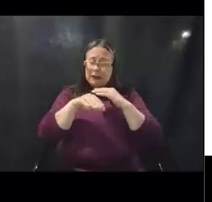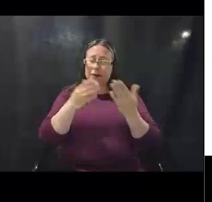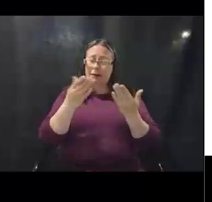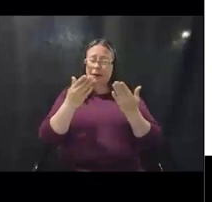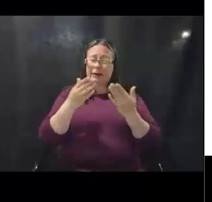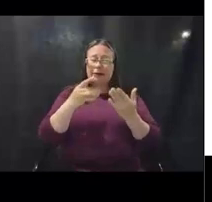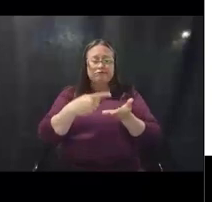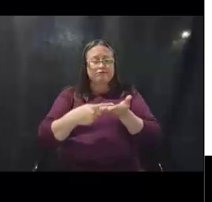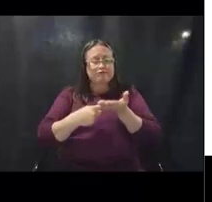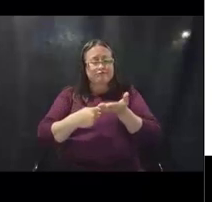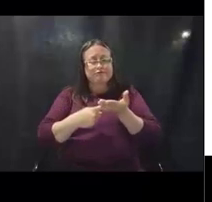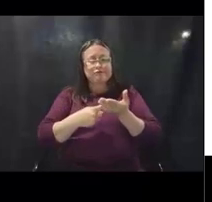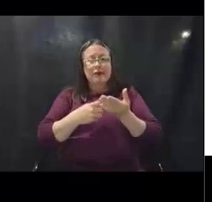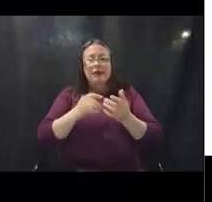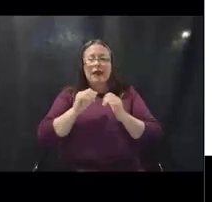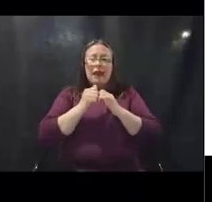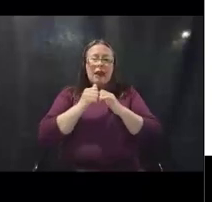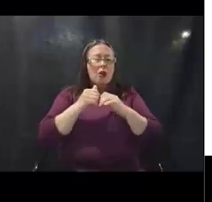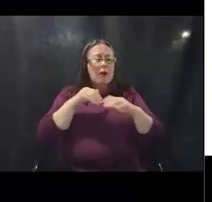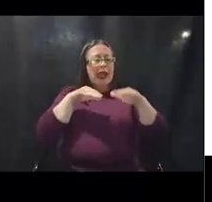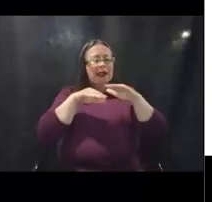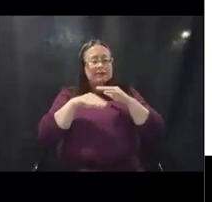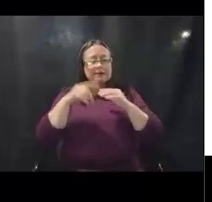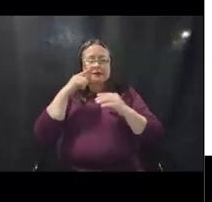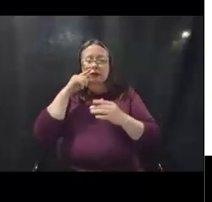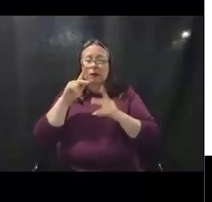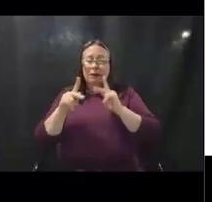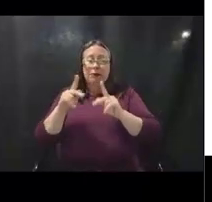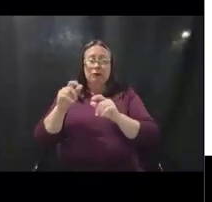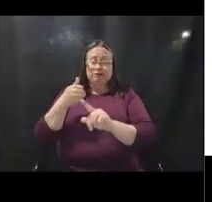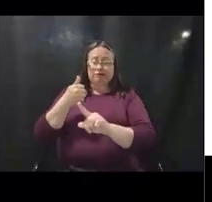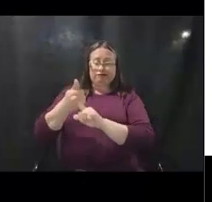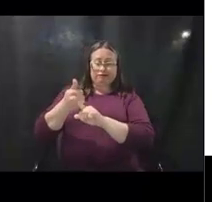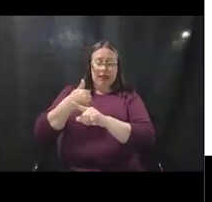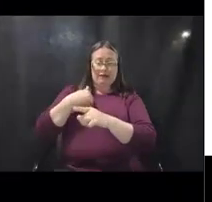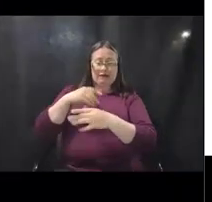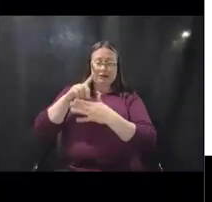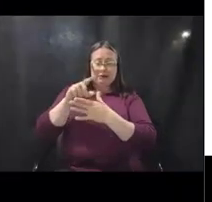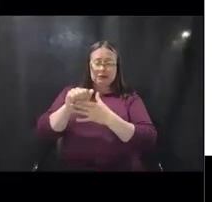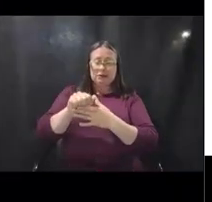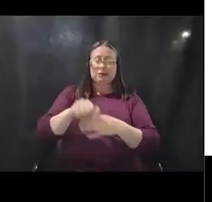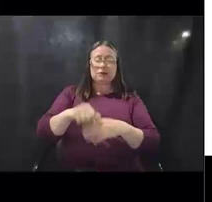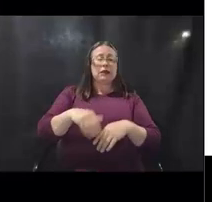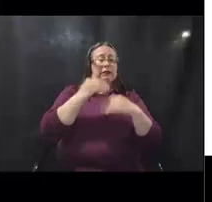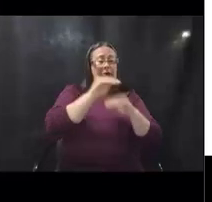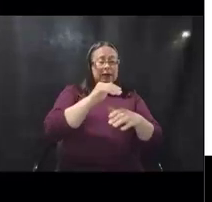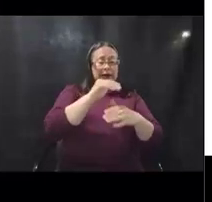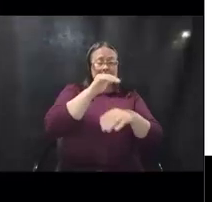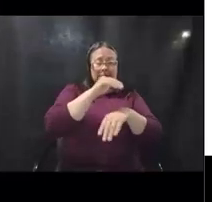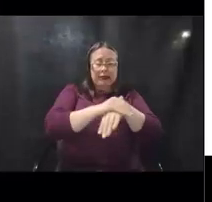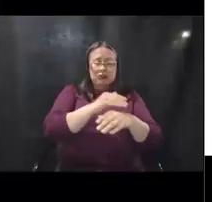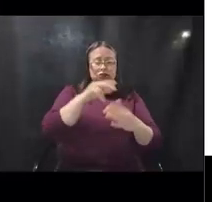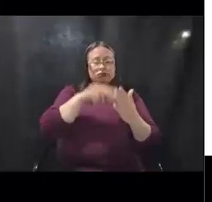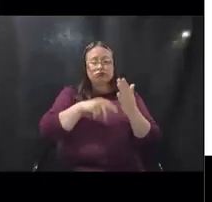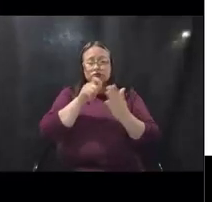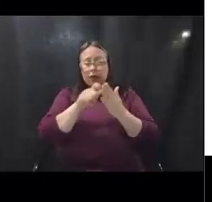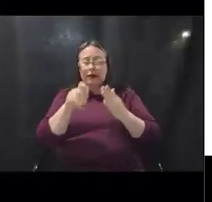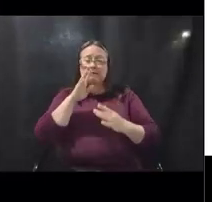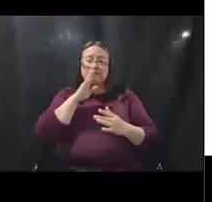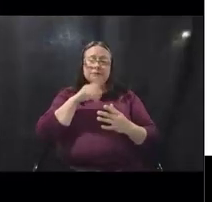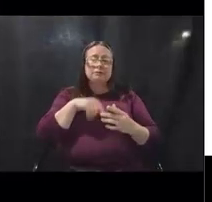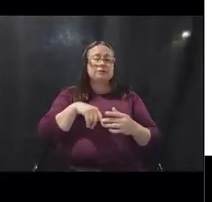of access for individuals with disabilities or limited English proficiency at each vaccine site.